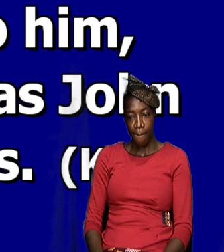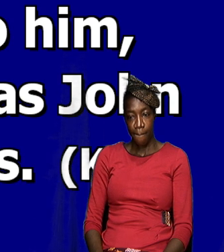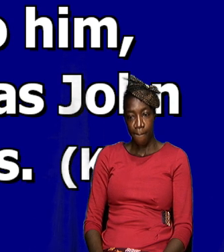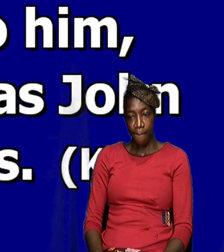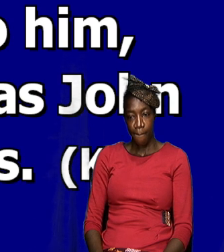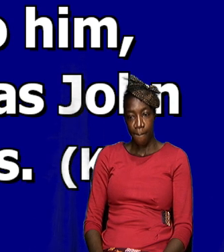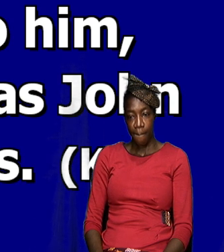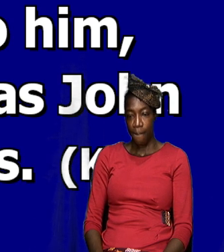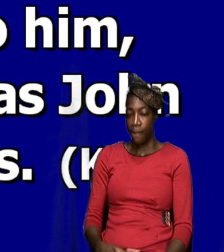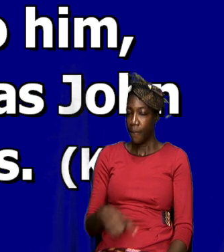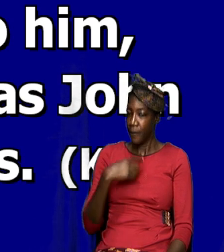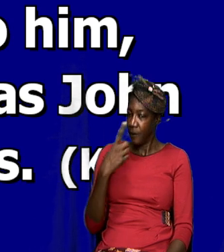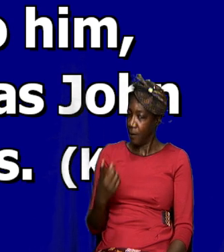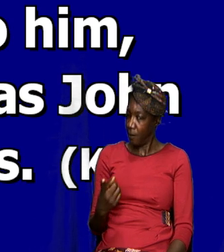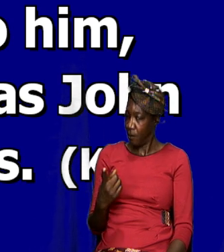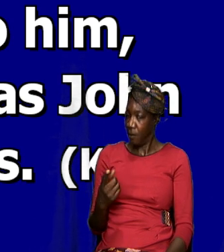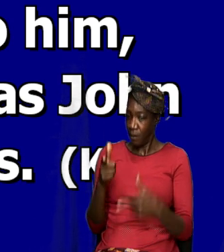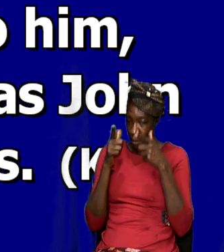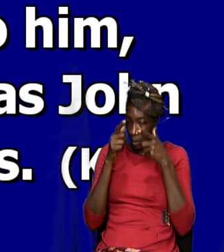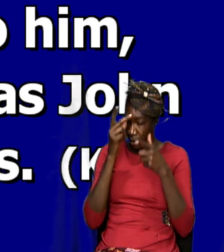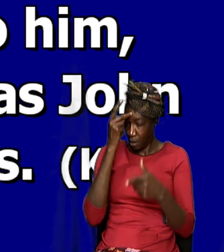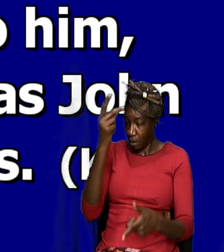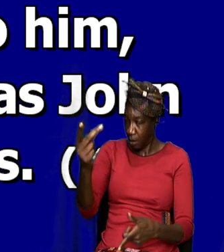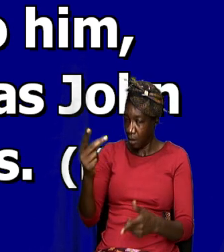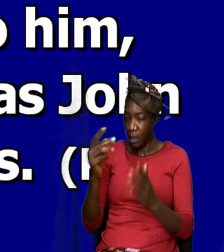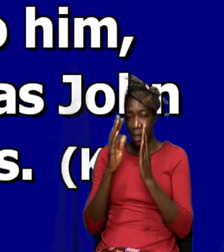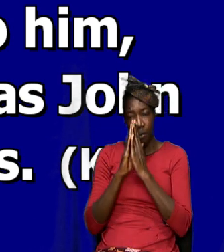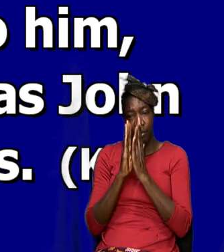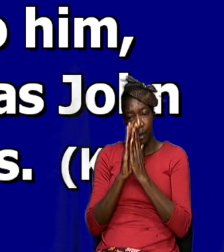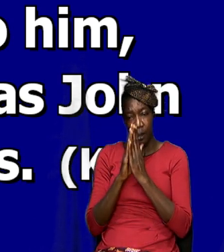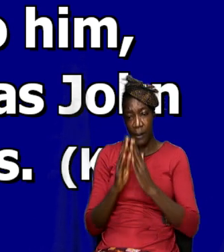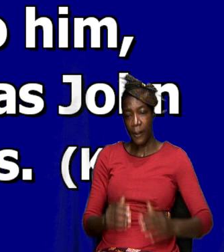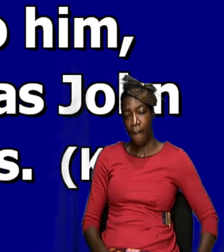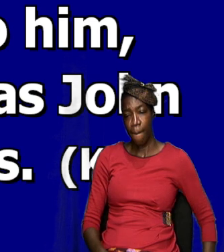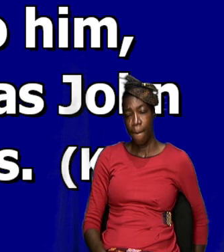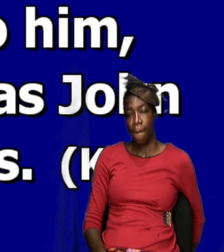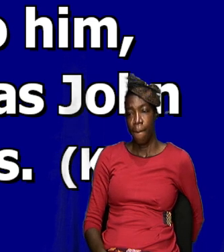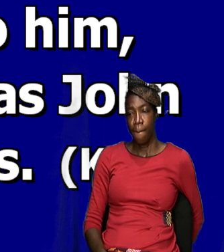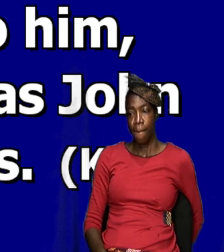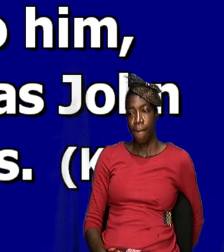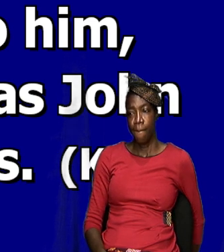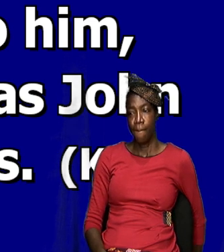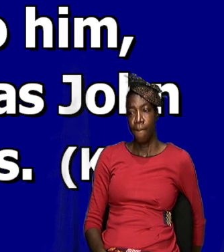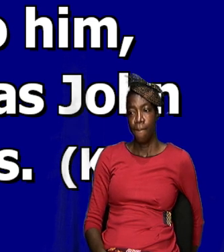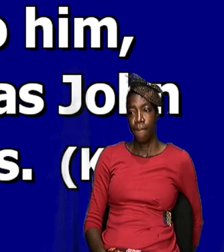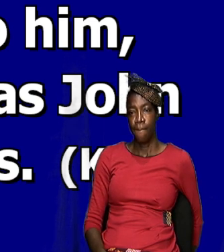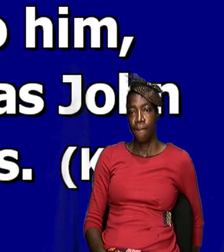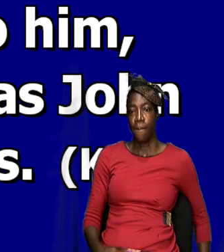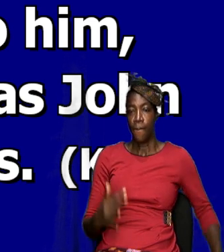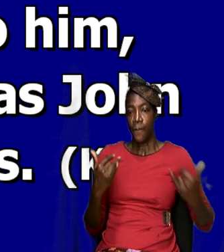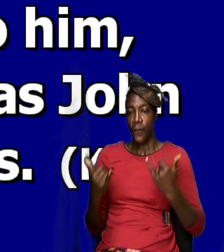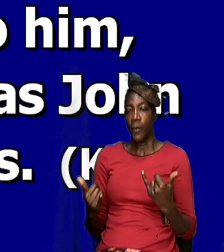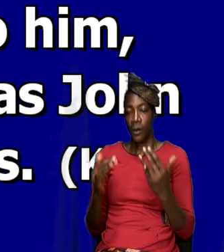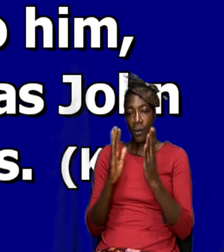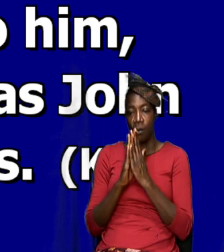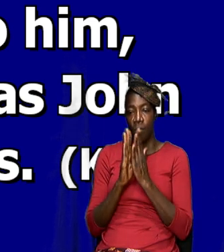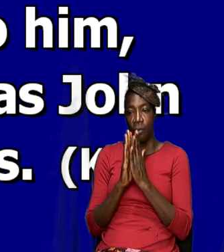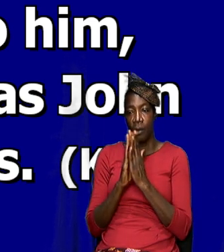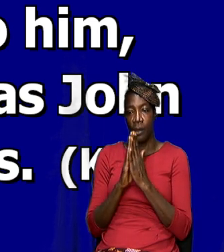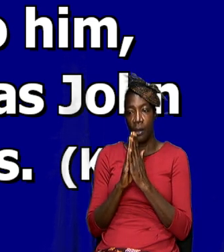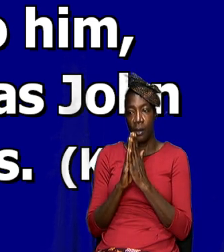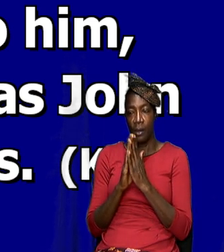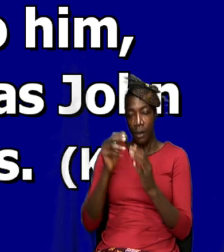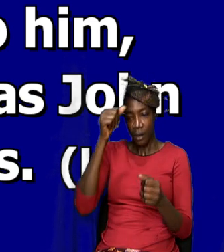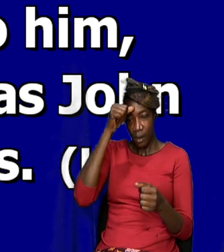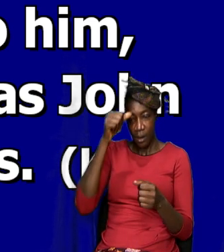we are going to look at prayer in today's class and we are going to look at how to pray and I